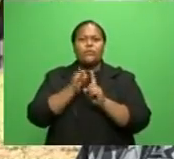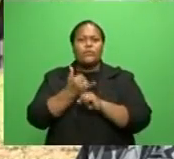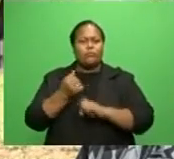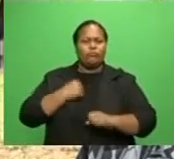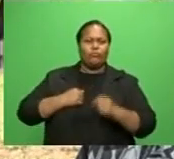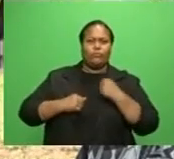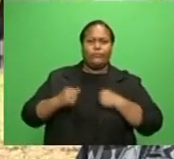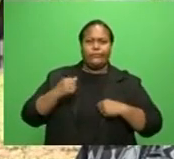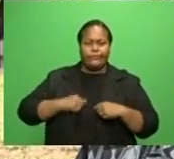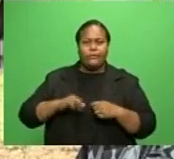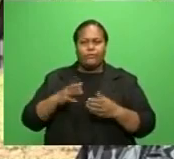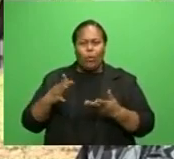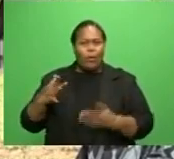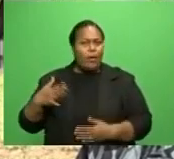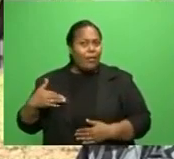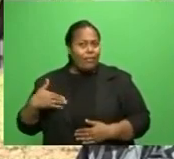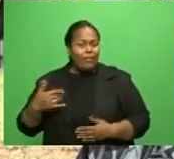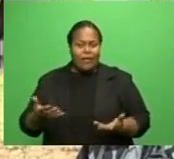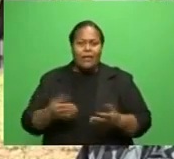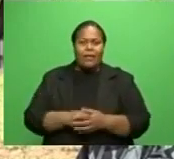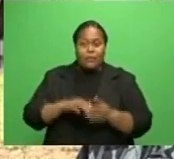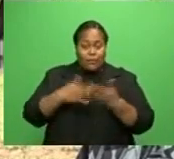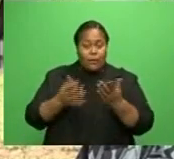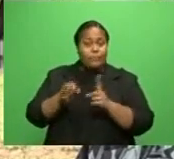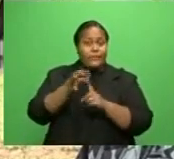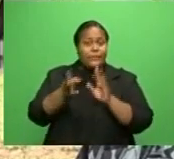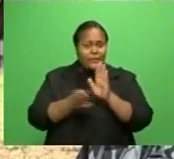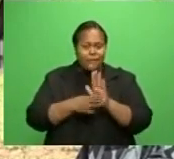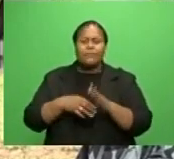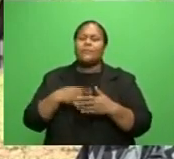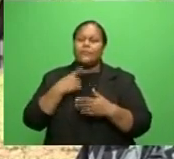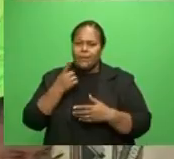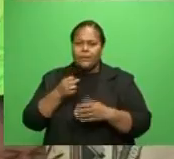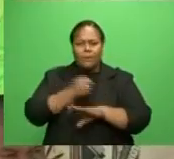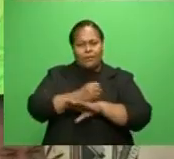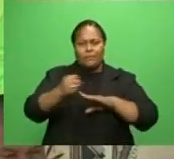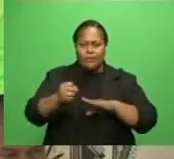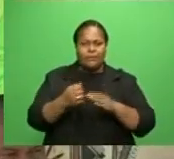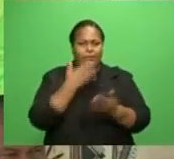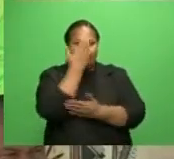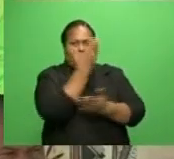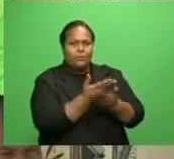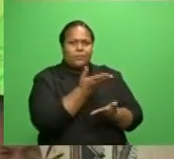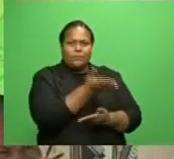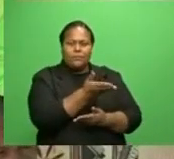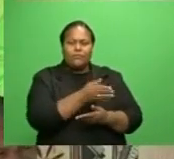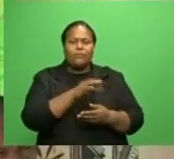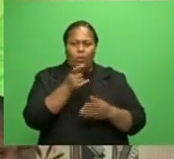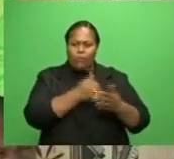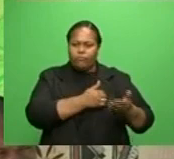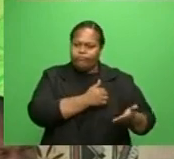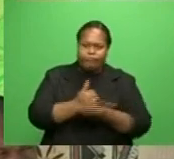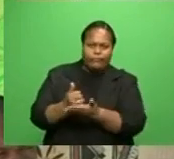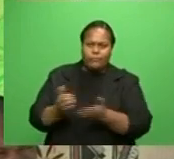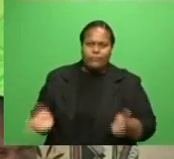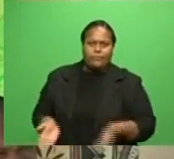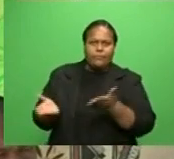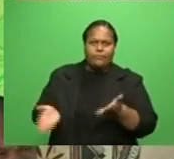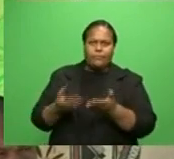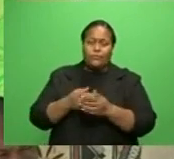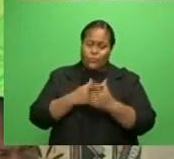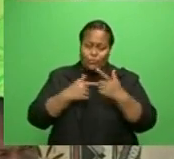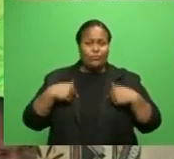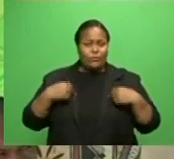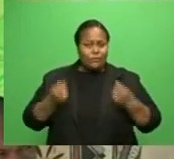Minister says it is up to the government to be the locomotive that keeps us going. We are sacrificing a lot right now,